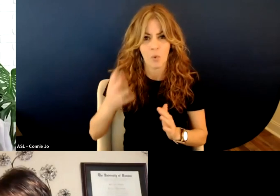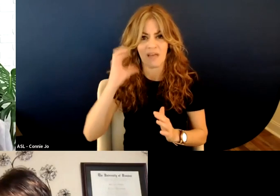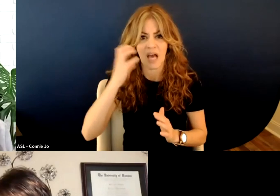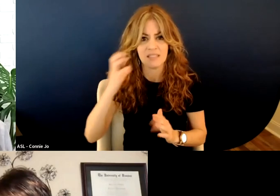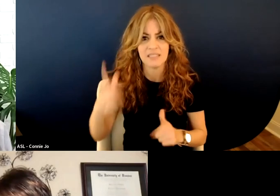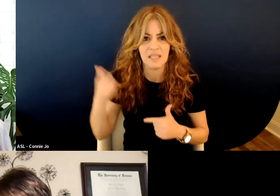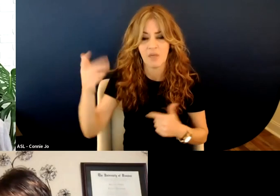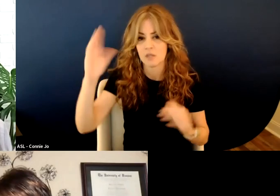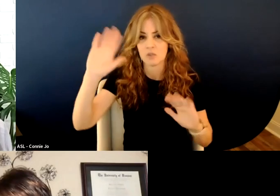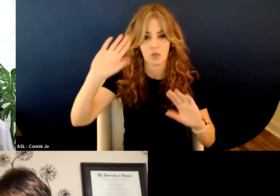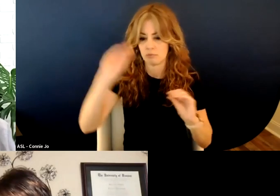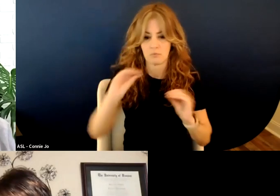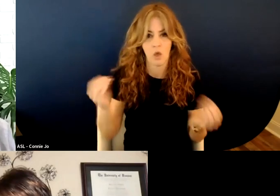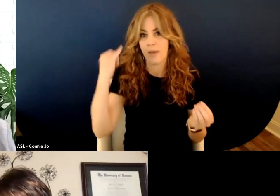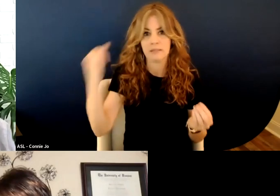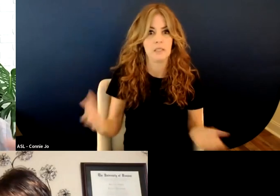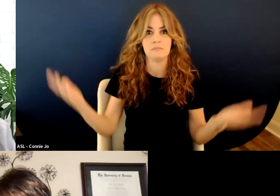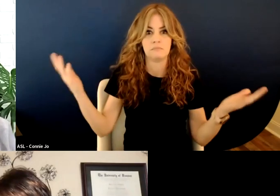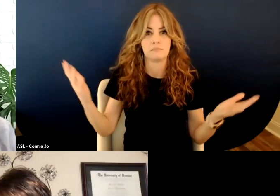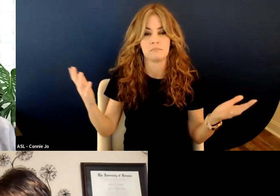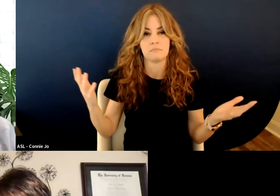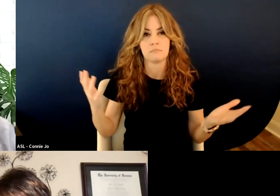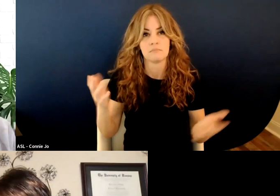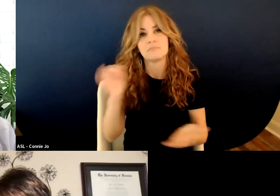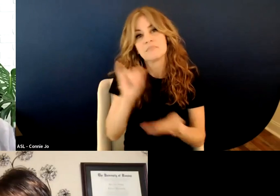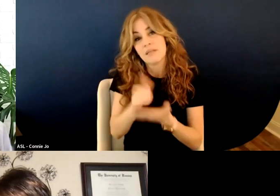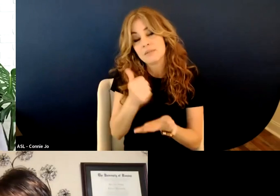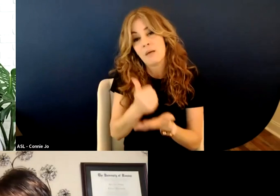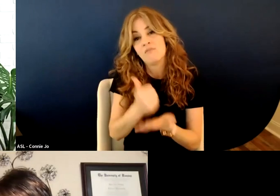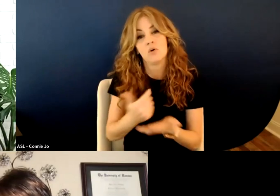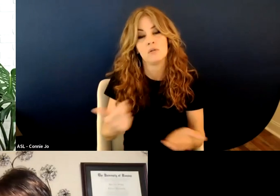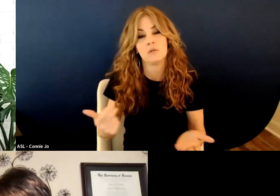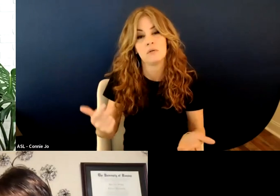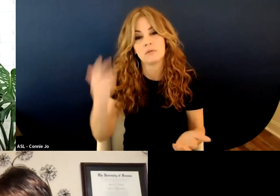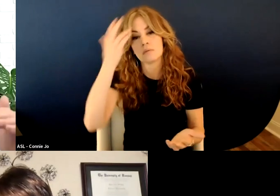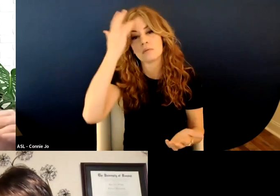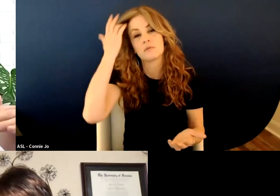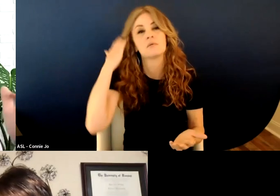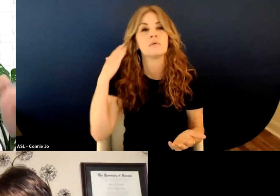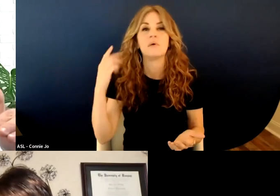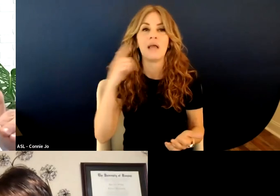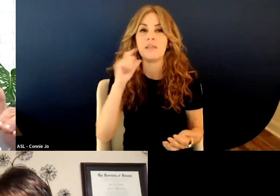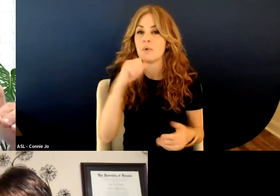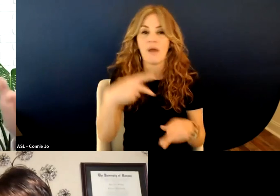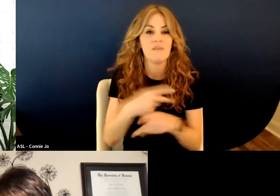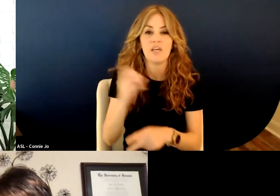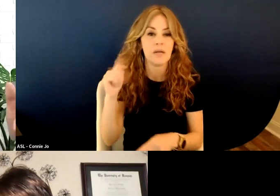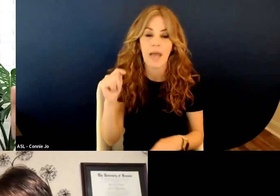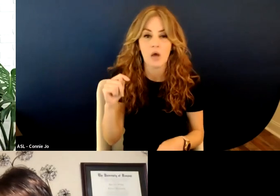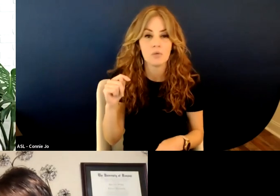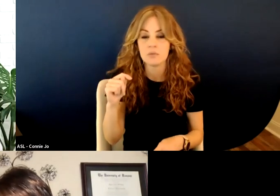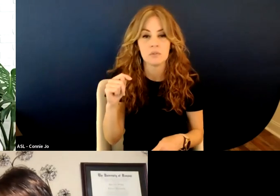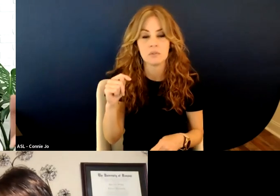that I had no idea were there. Um, so that was helpful for me. I don't think we would have ever figured it out beyond this